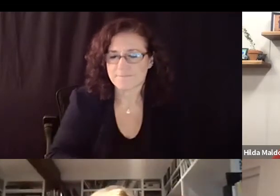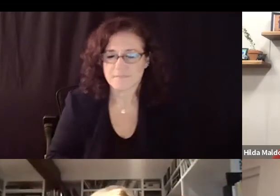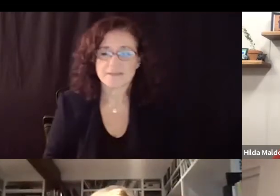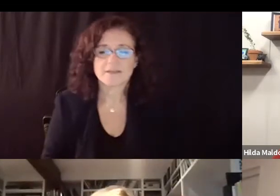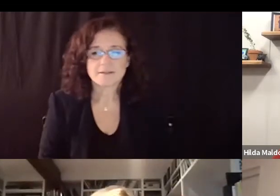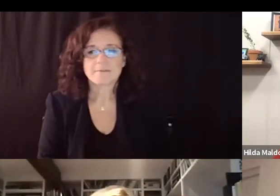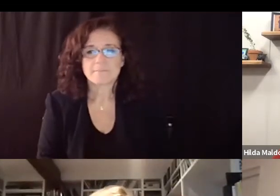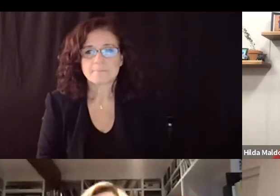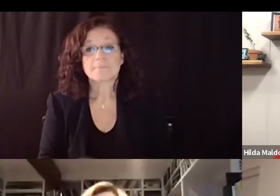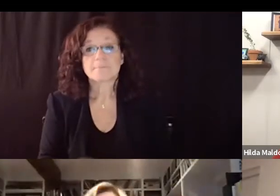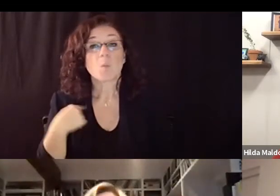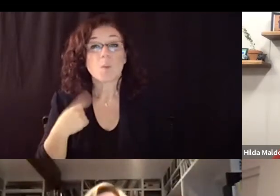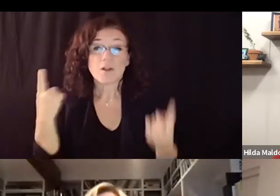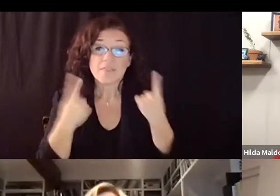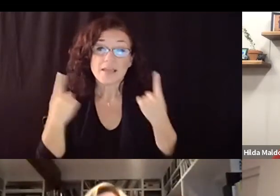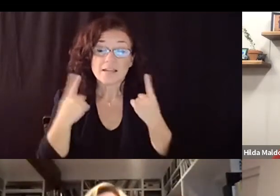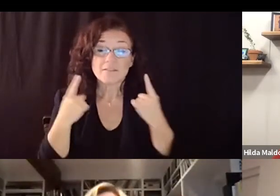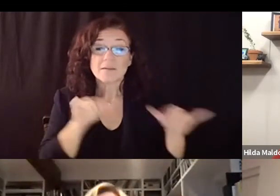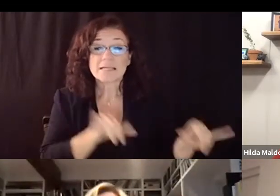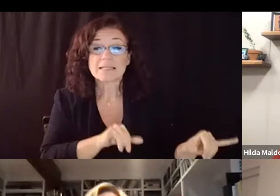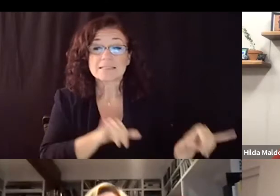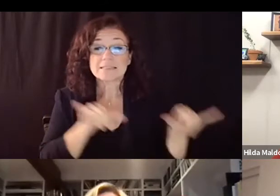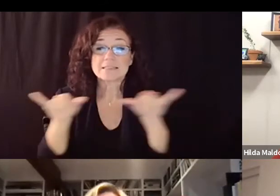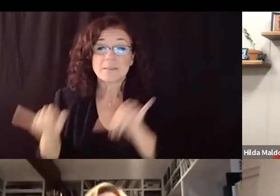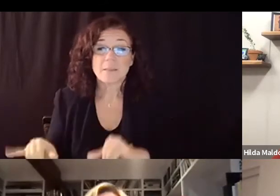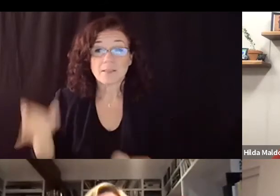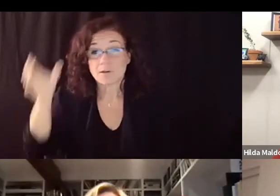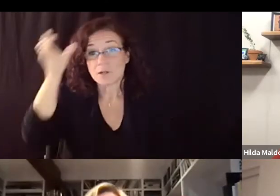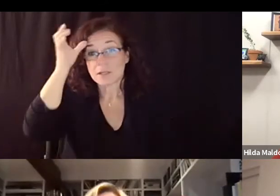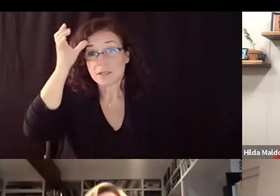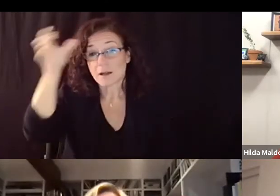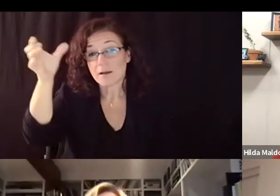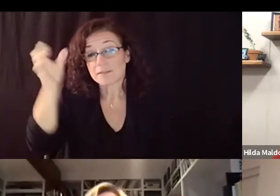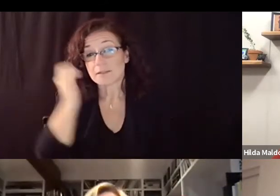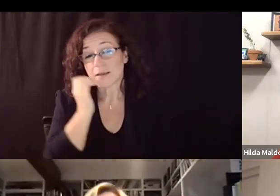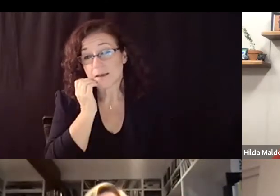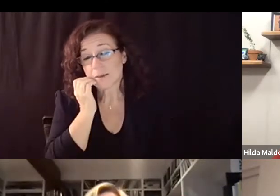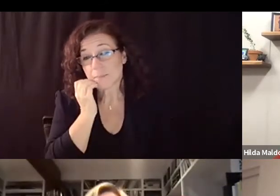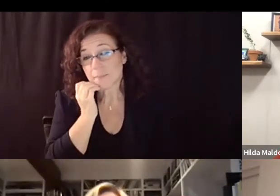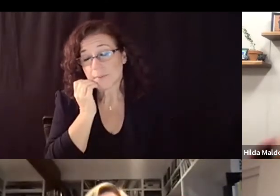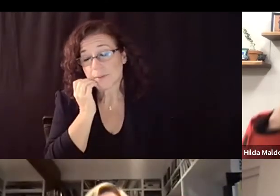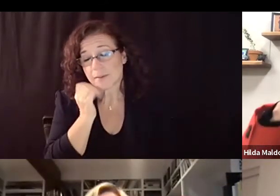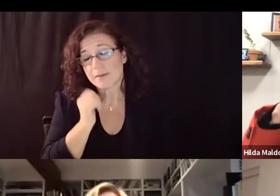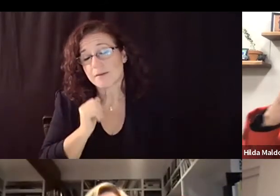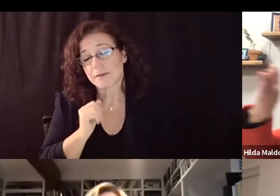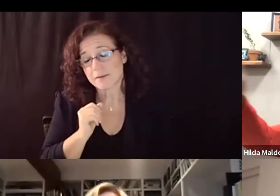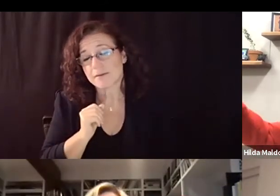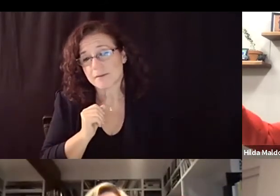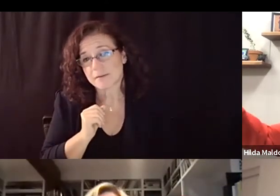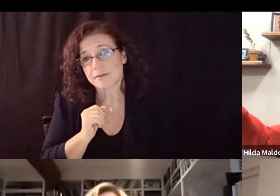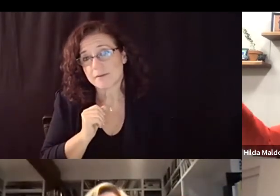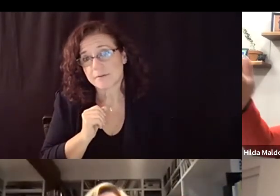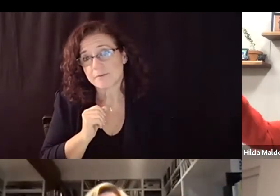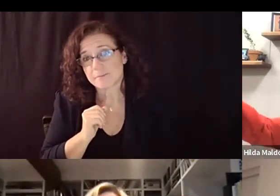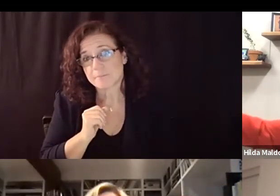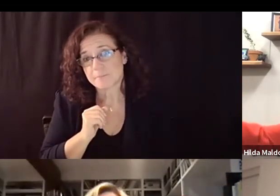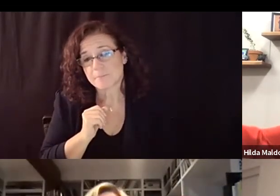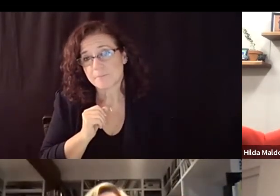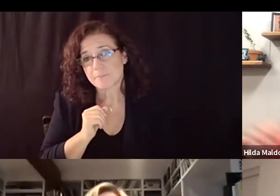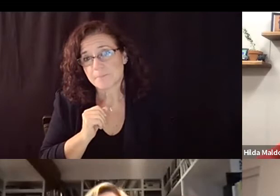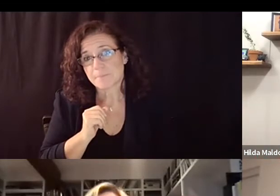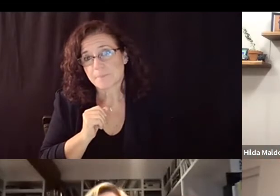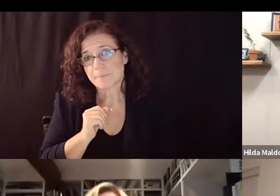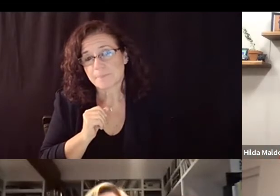similar idea of moving the um as the last speaker said the line uh over